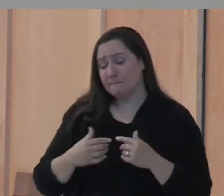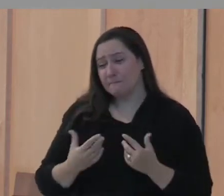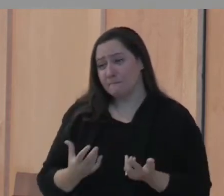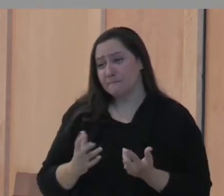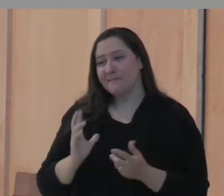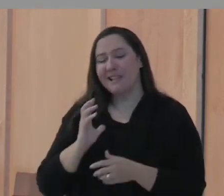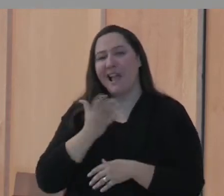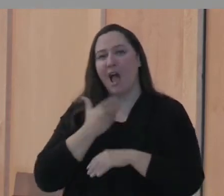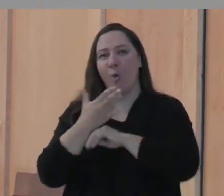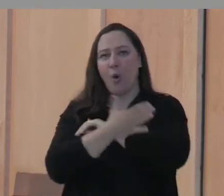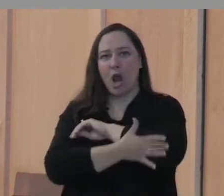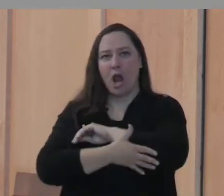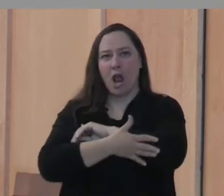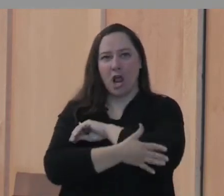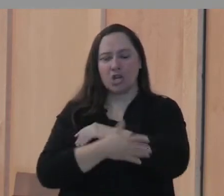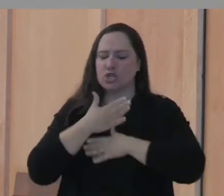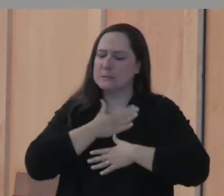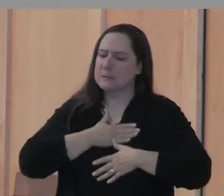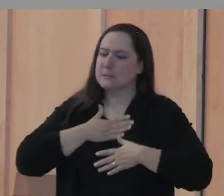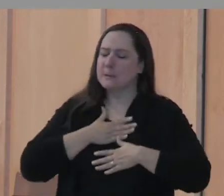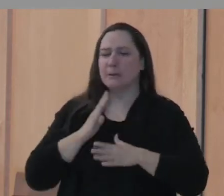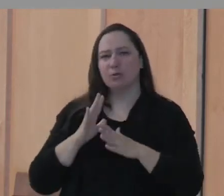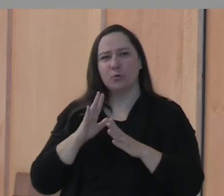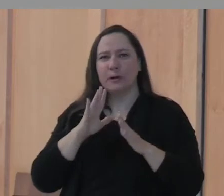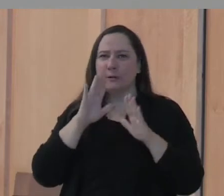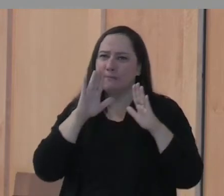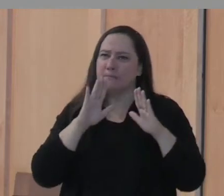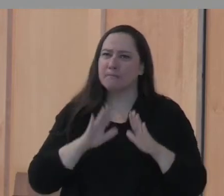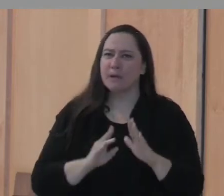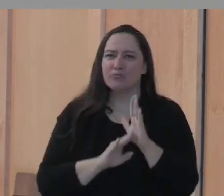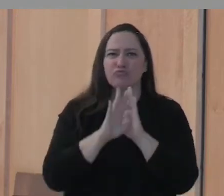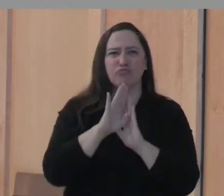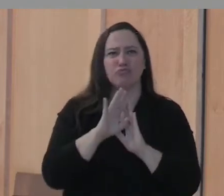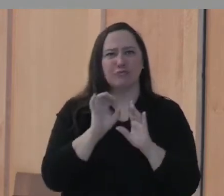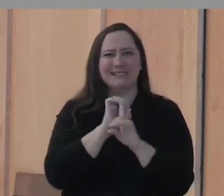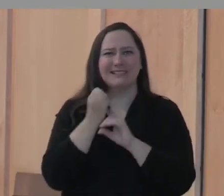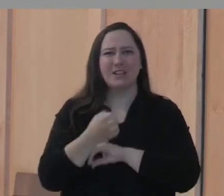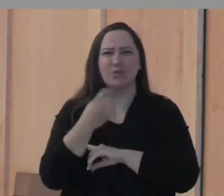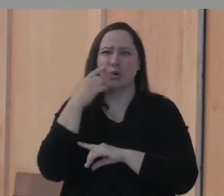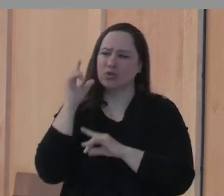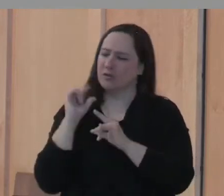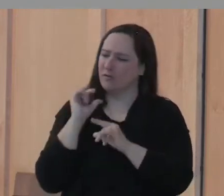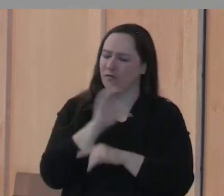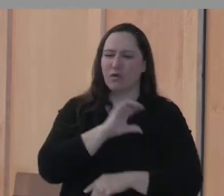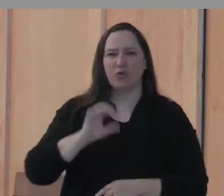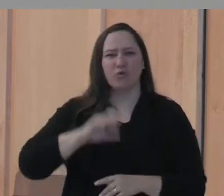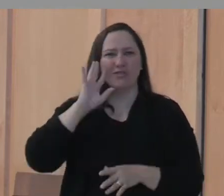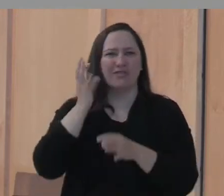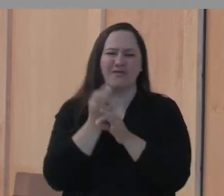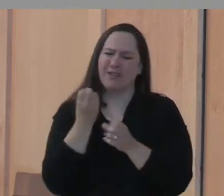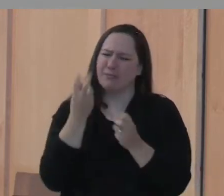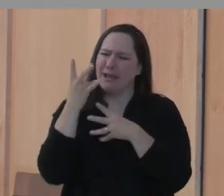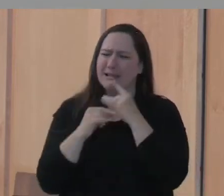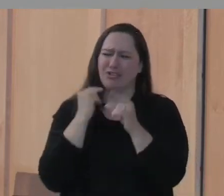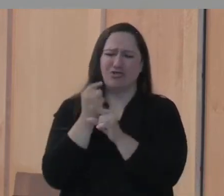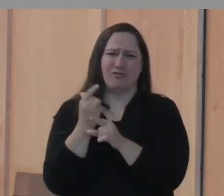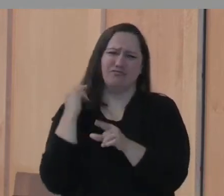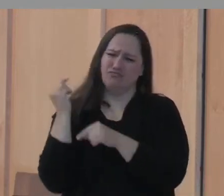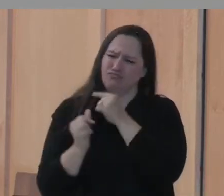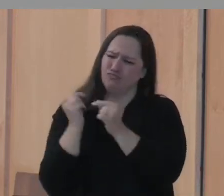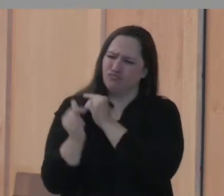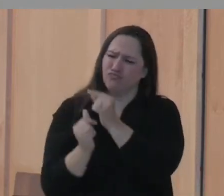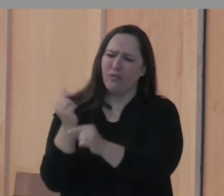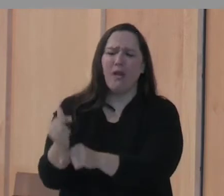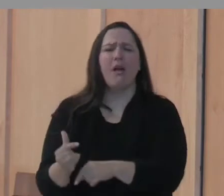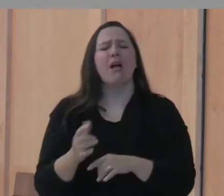Our country has enjoyed some pretty favorable growing conditions for Christianity for generations. If there would be a